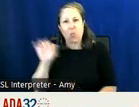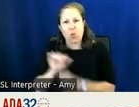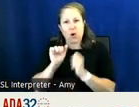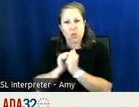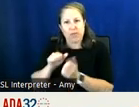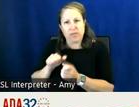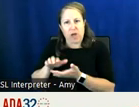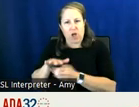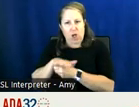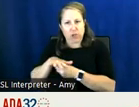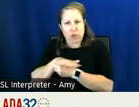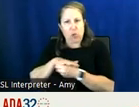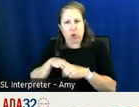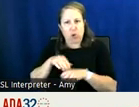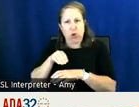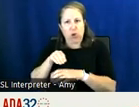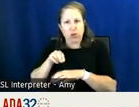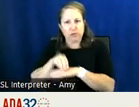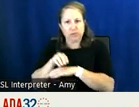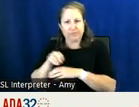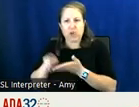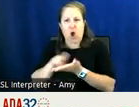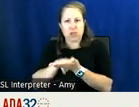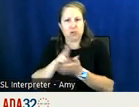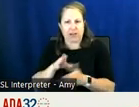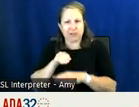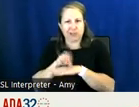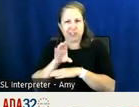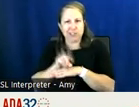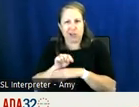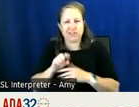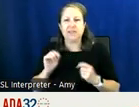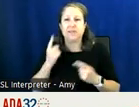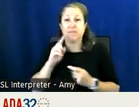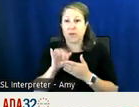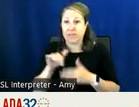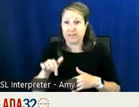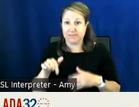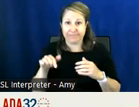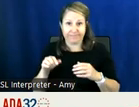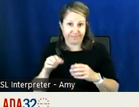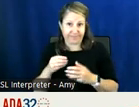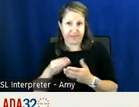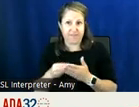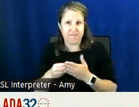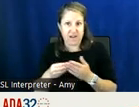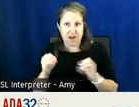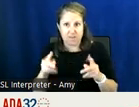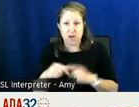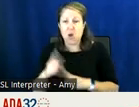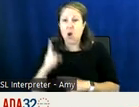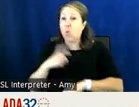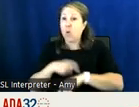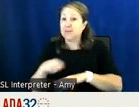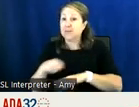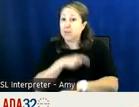consultant in order to stand up this um pro um funding opportunity we received one-time long